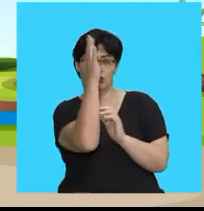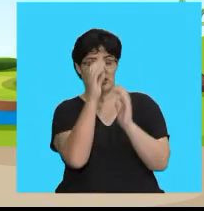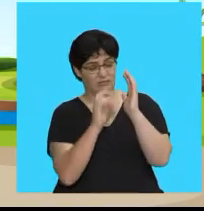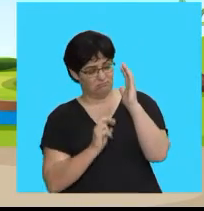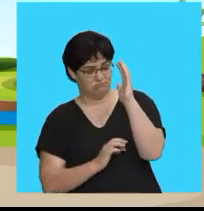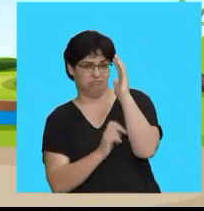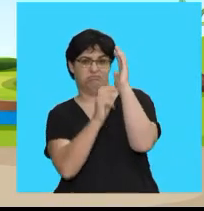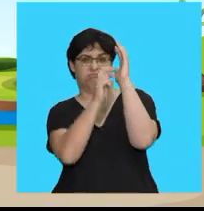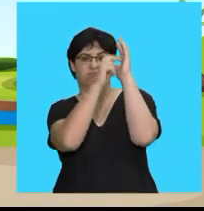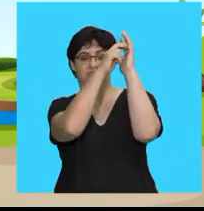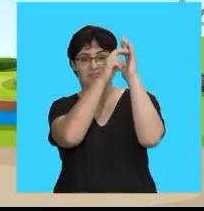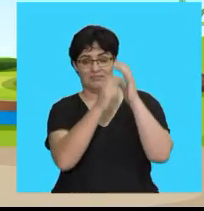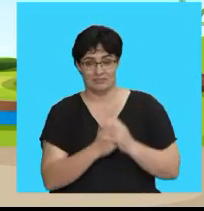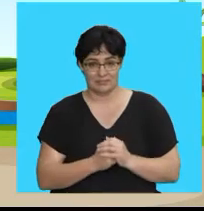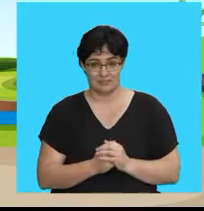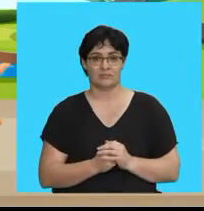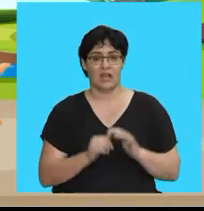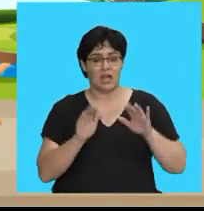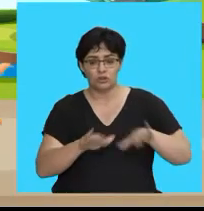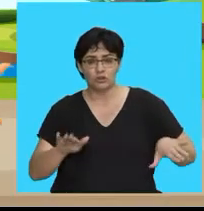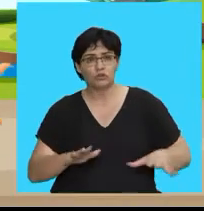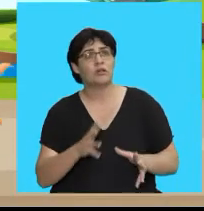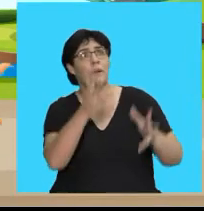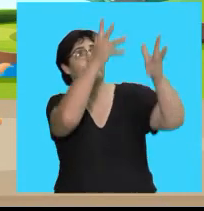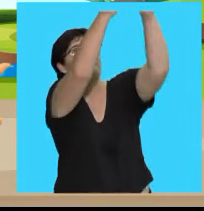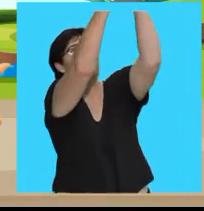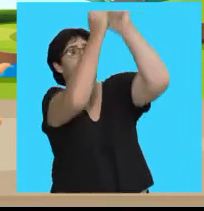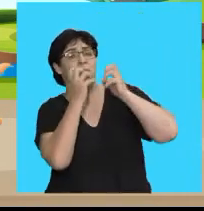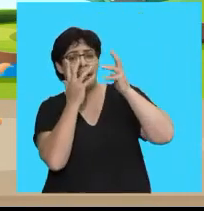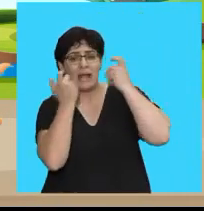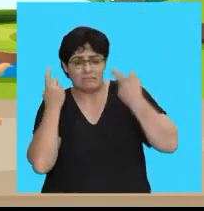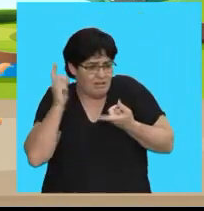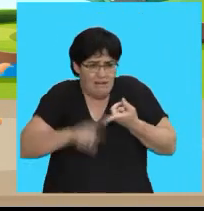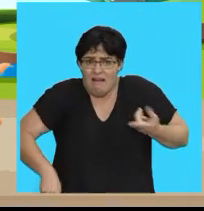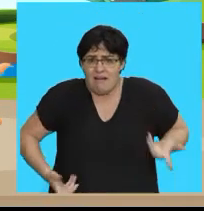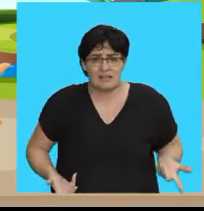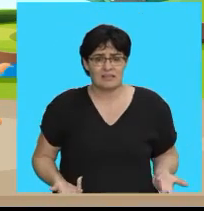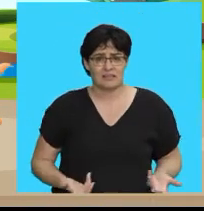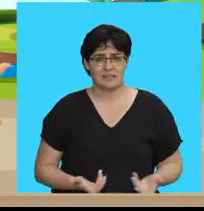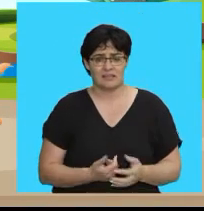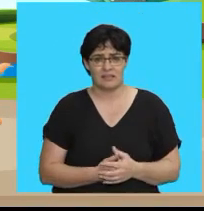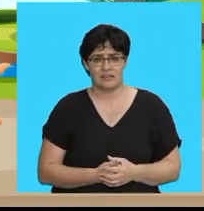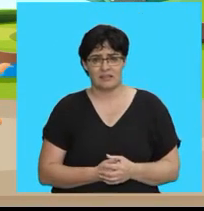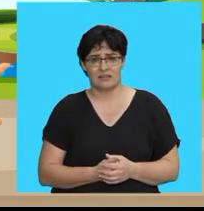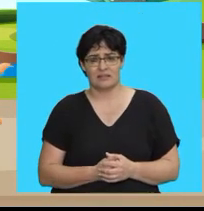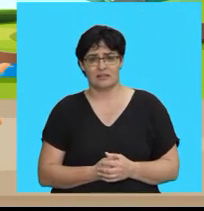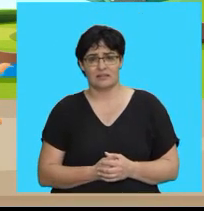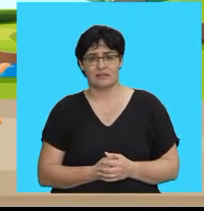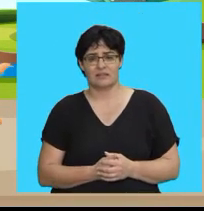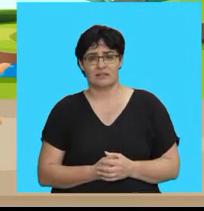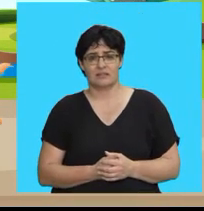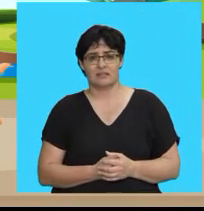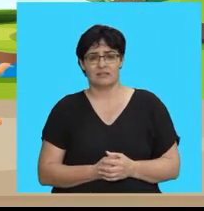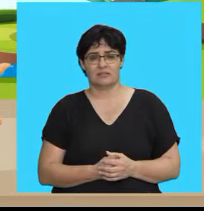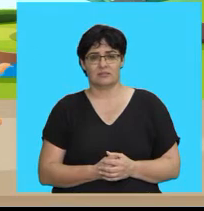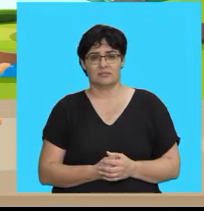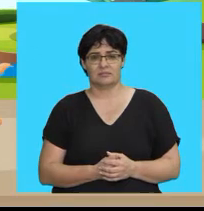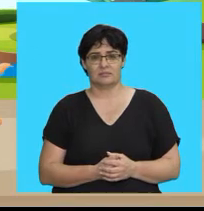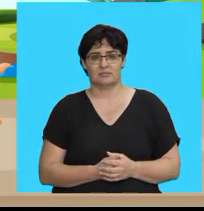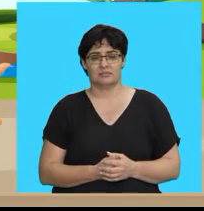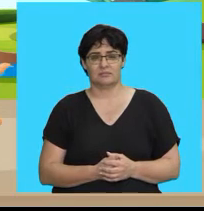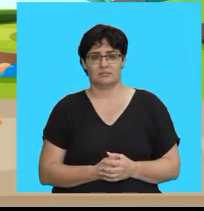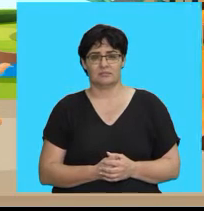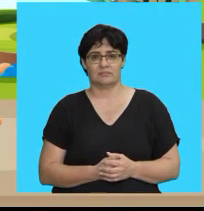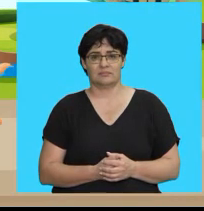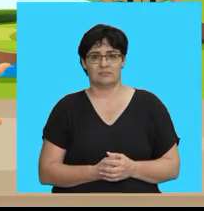The cat runs up the tree The children can't reach the cat The children can't reach